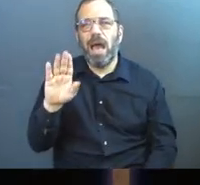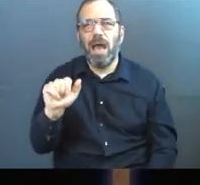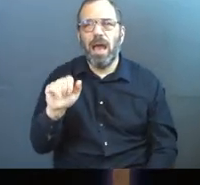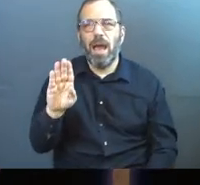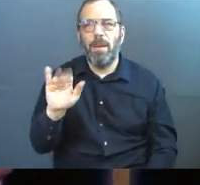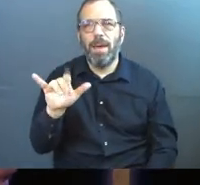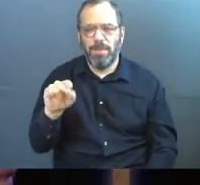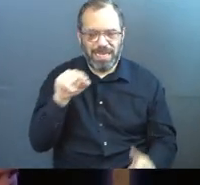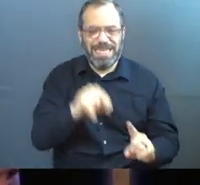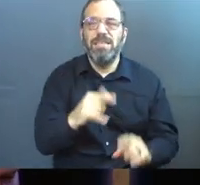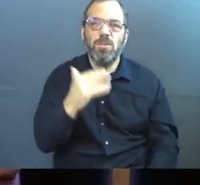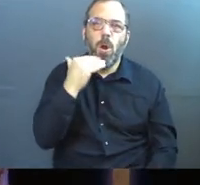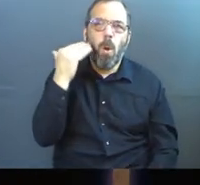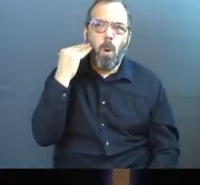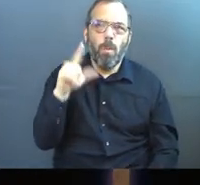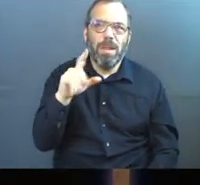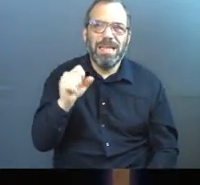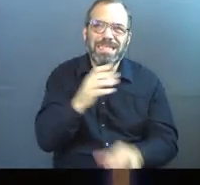He's the homeless savior.